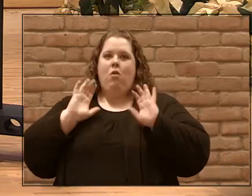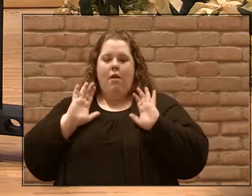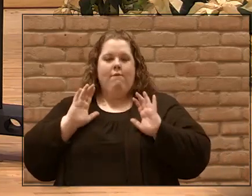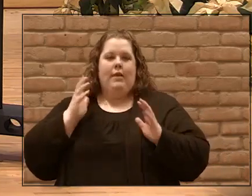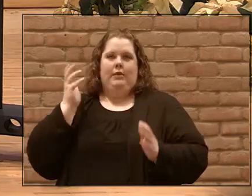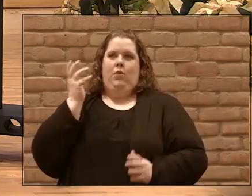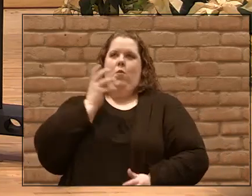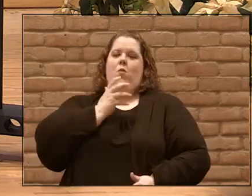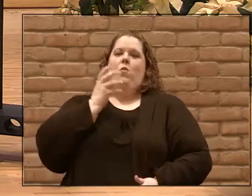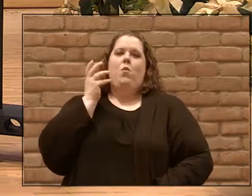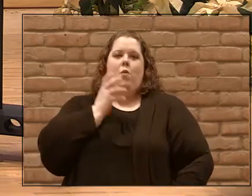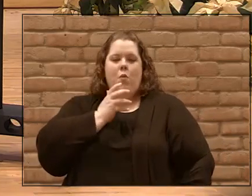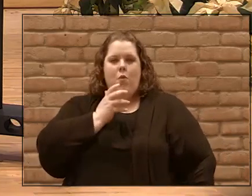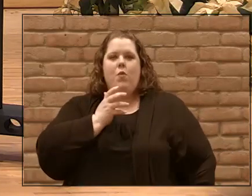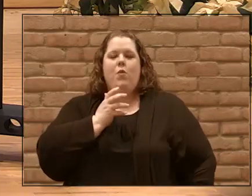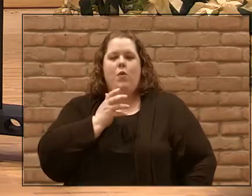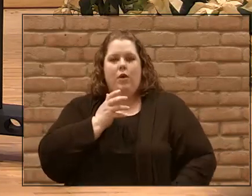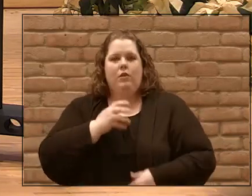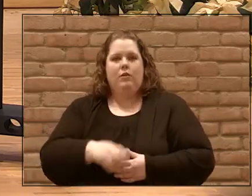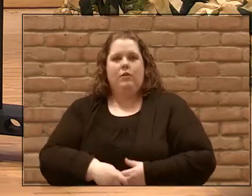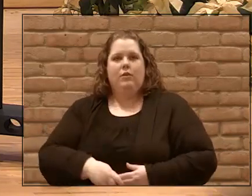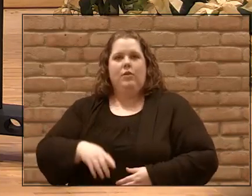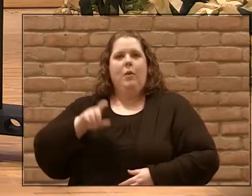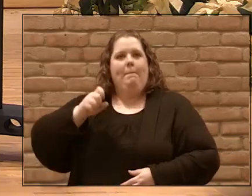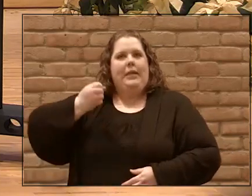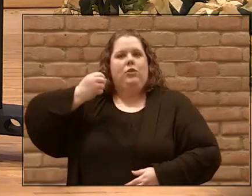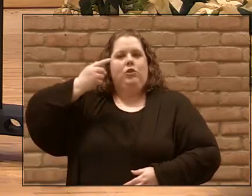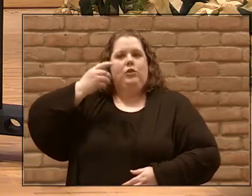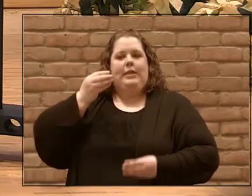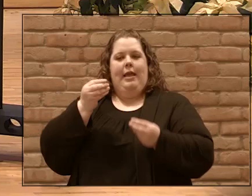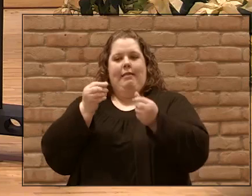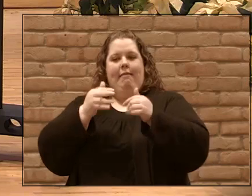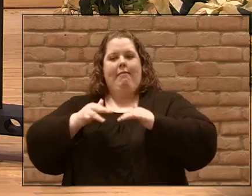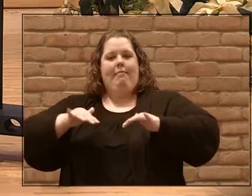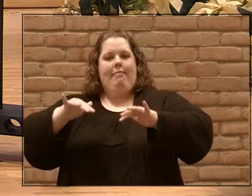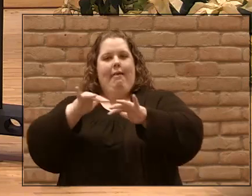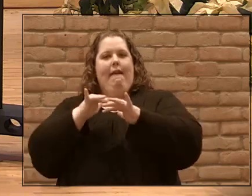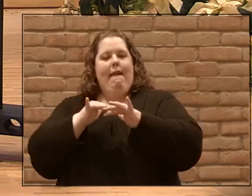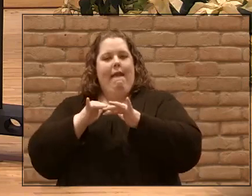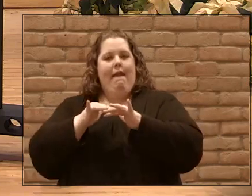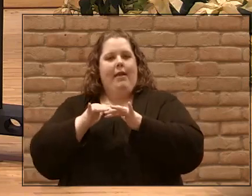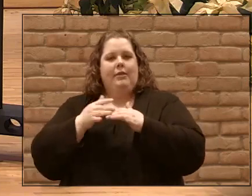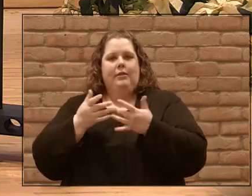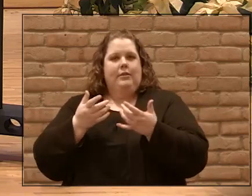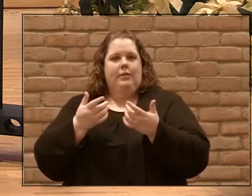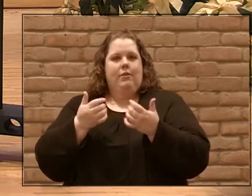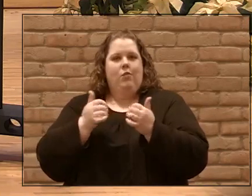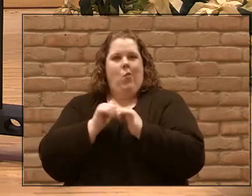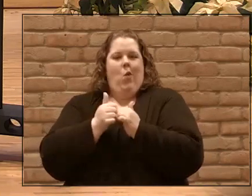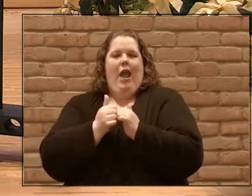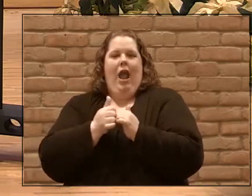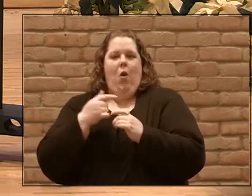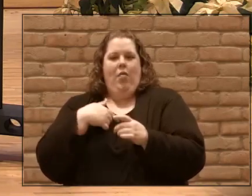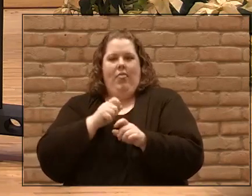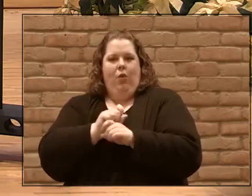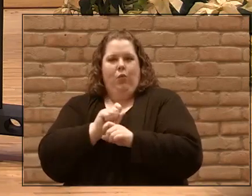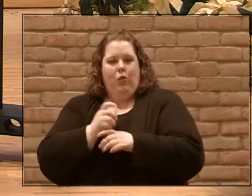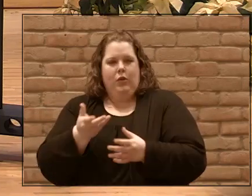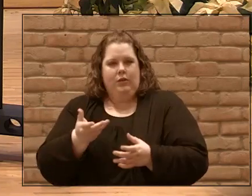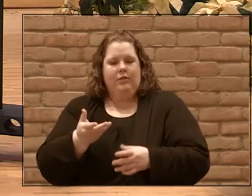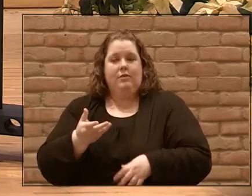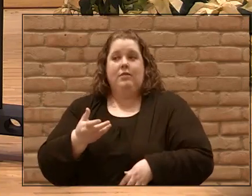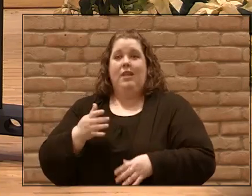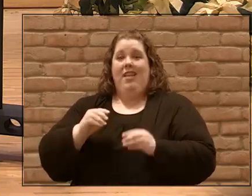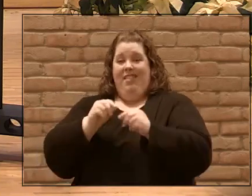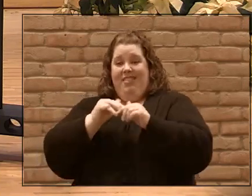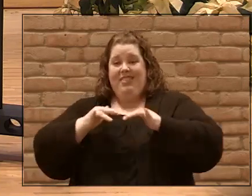You've got to understand how land worked at that time. Lots of land would be in a family for generations